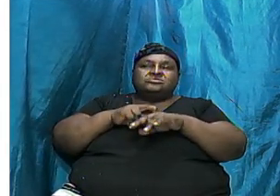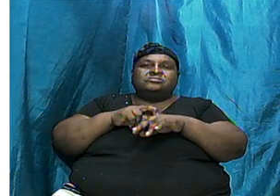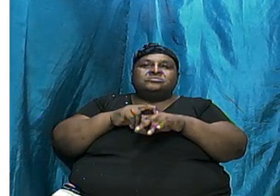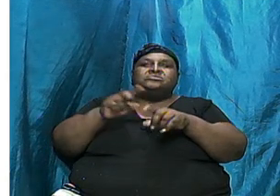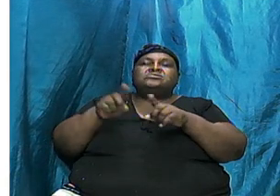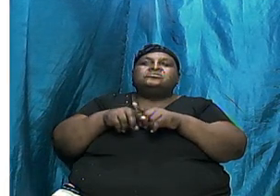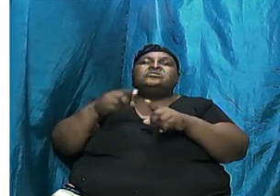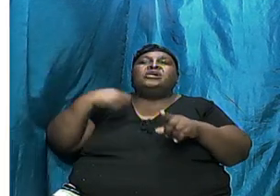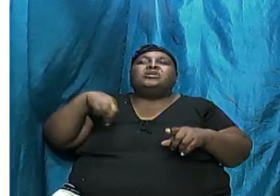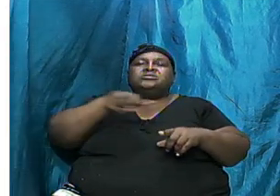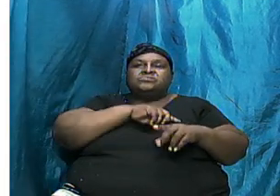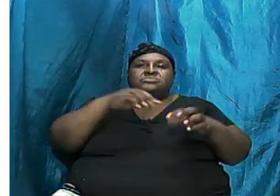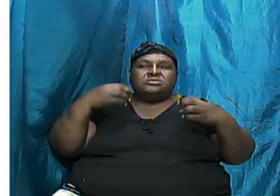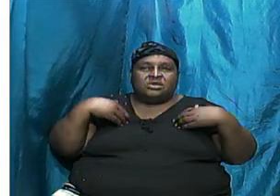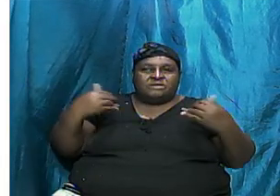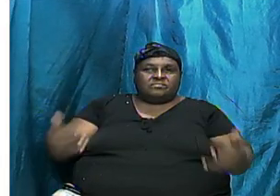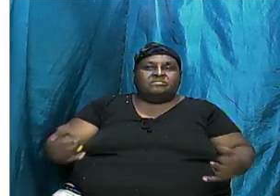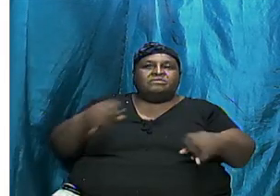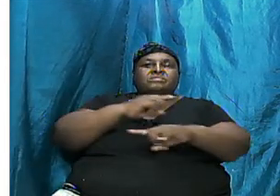have today